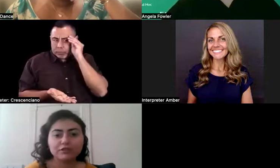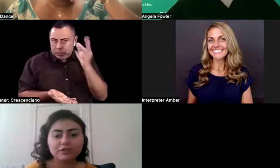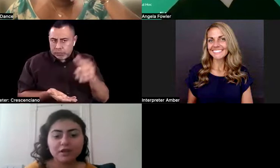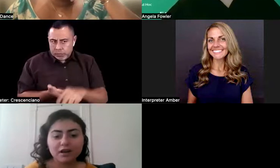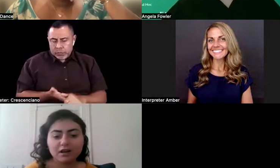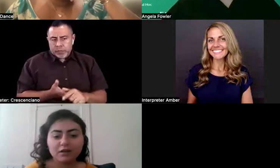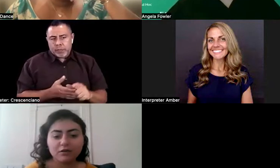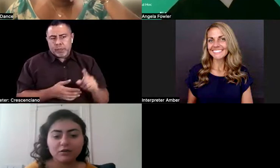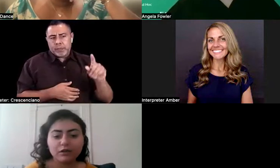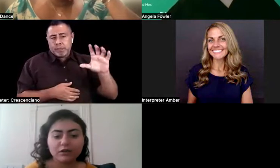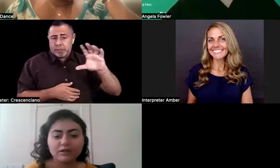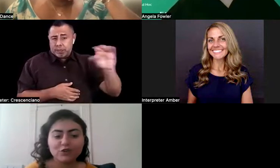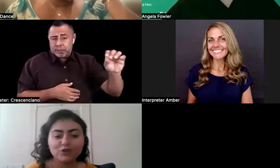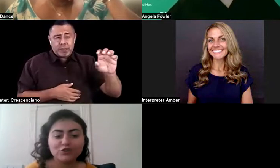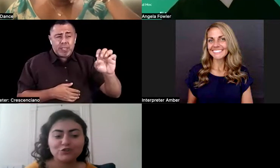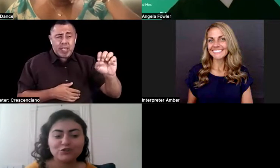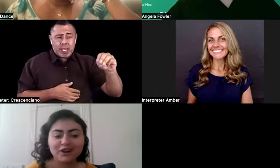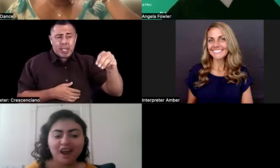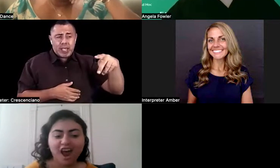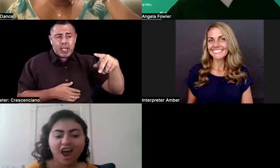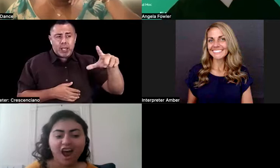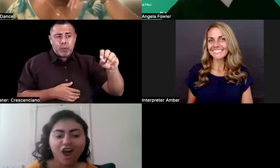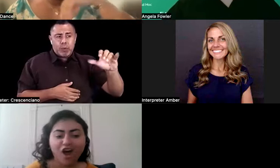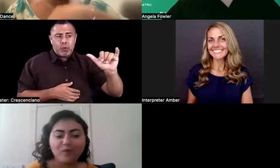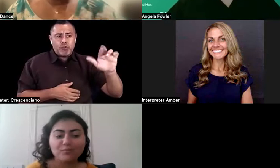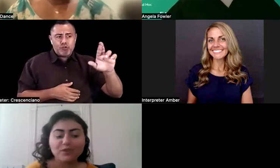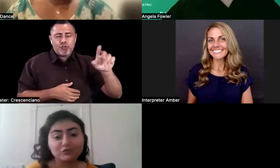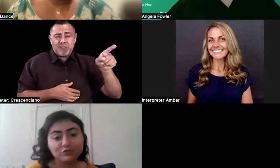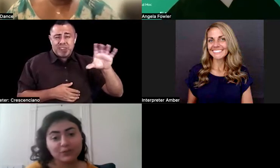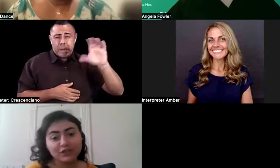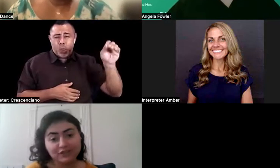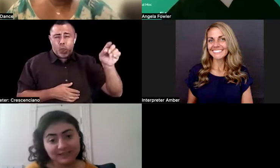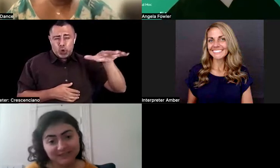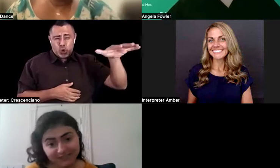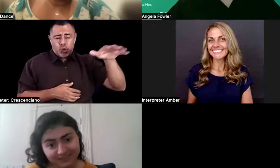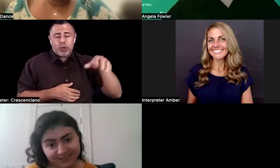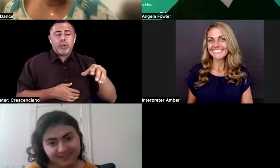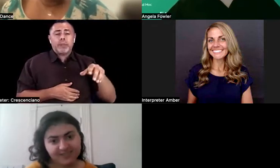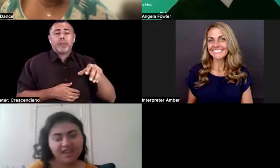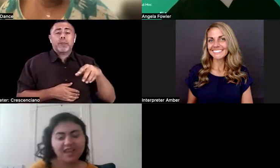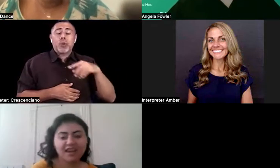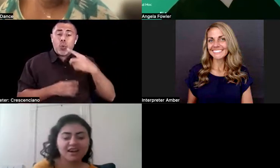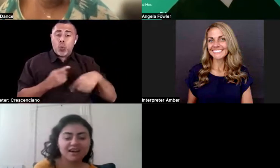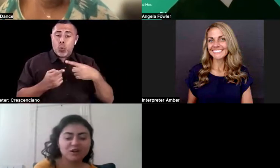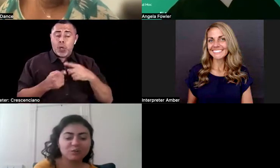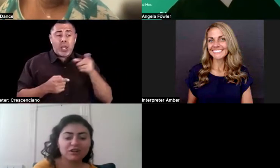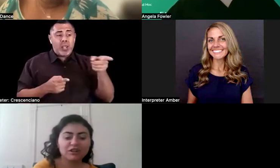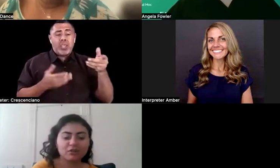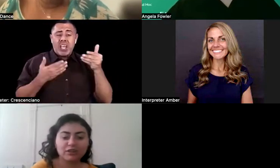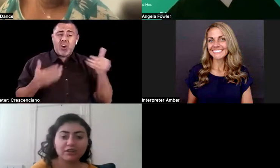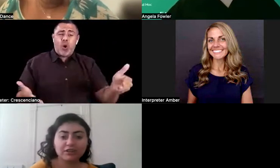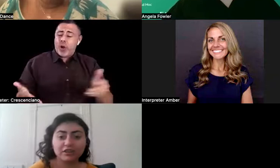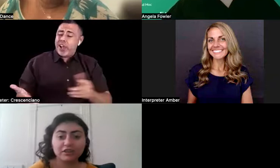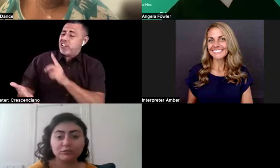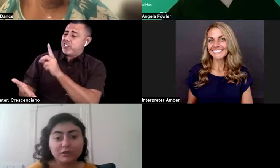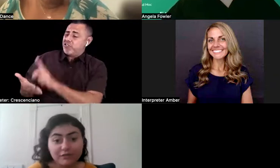employers, uh, whenever, um, discriminate against us, um, and